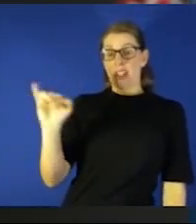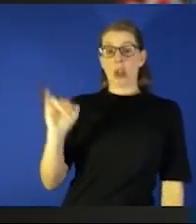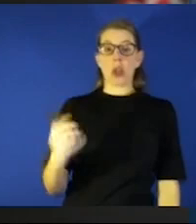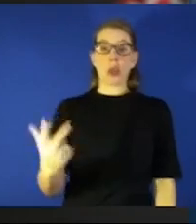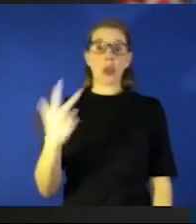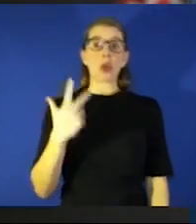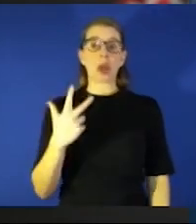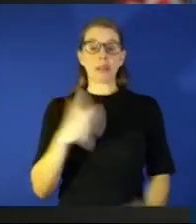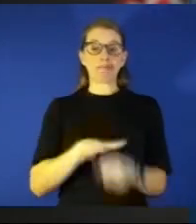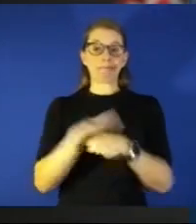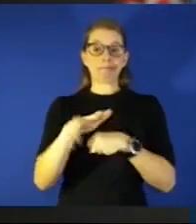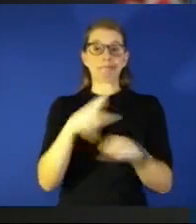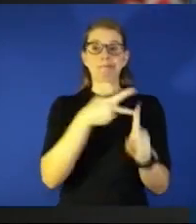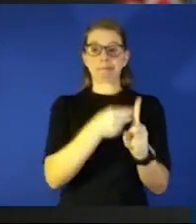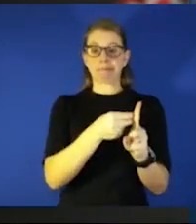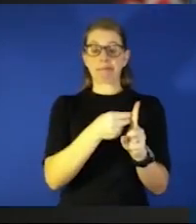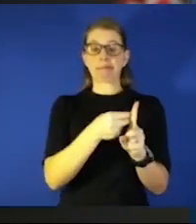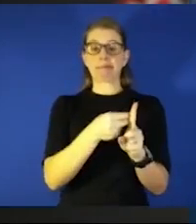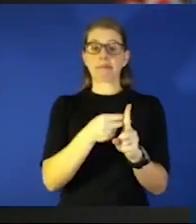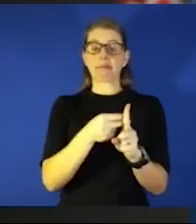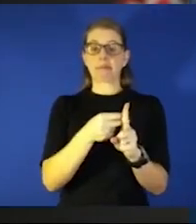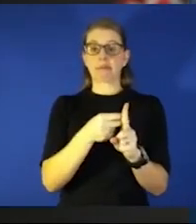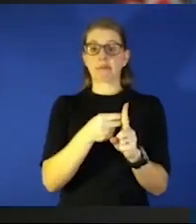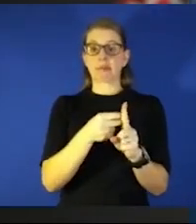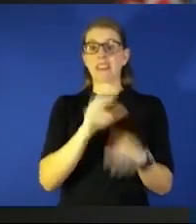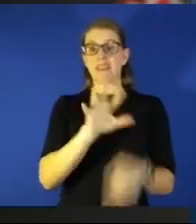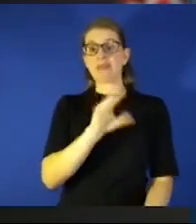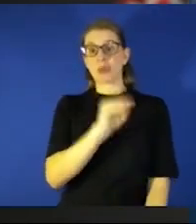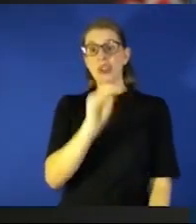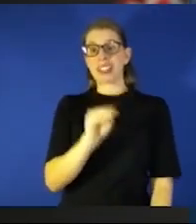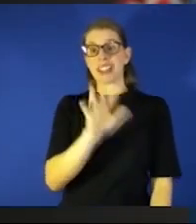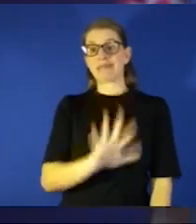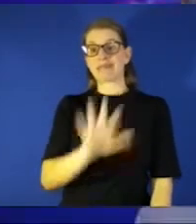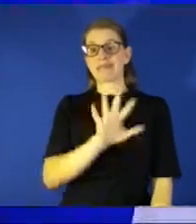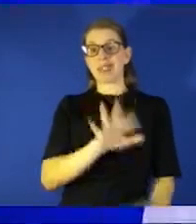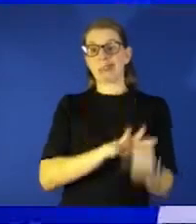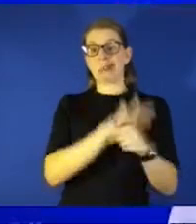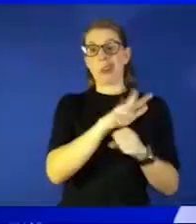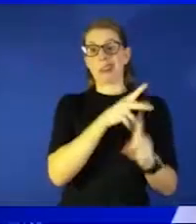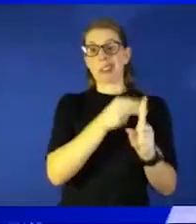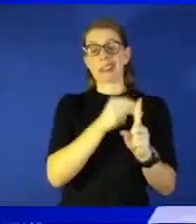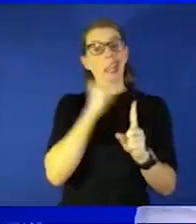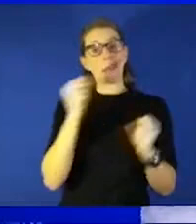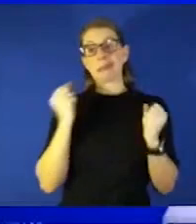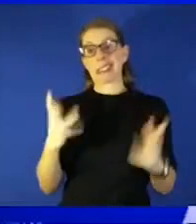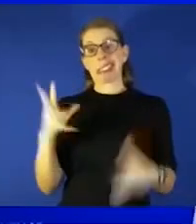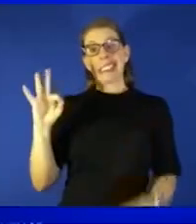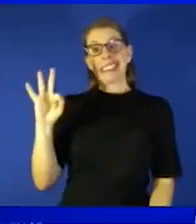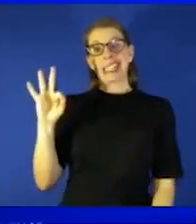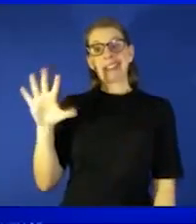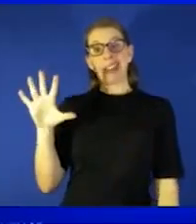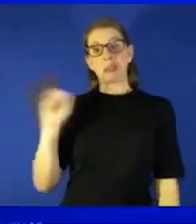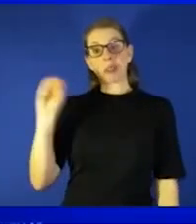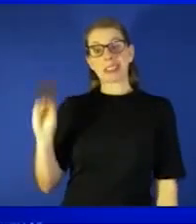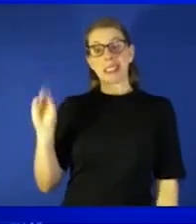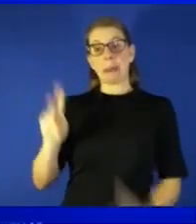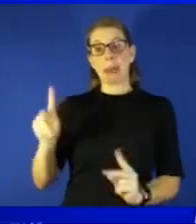have three that are fully vaccinated so it's roughly about five percent not many so that means 95 percent of the people